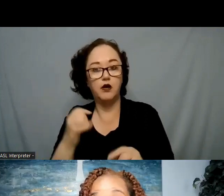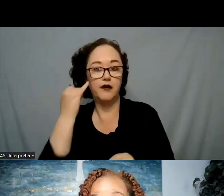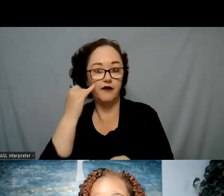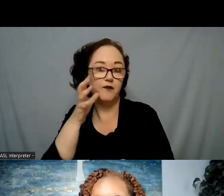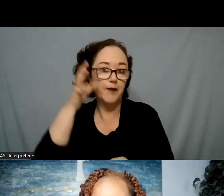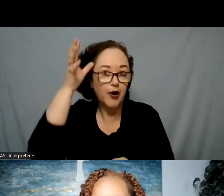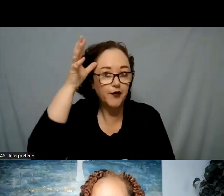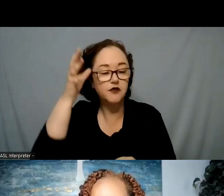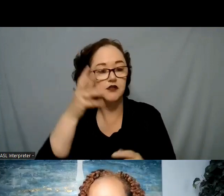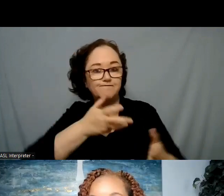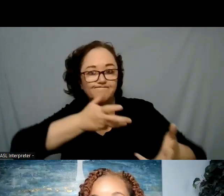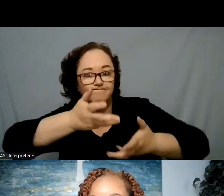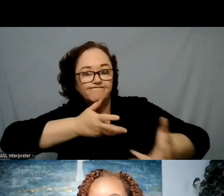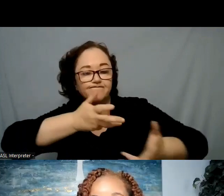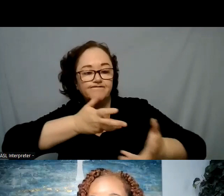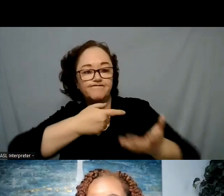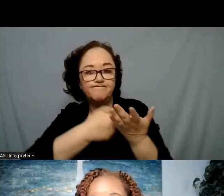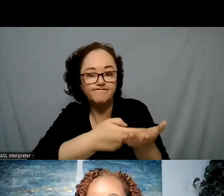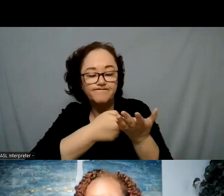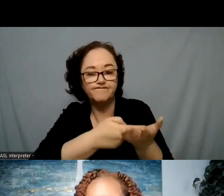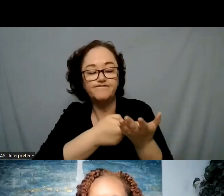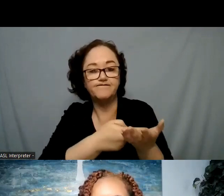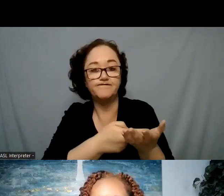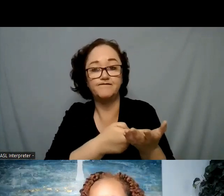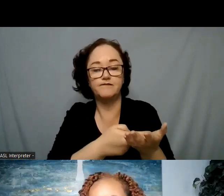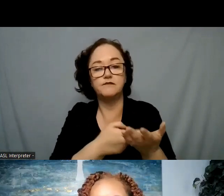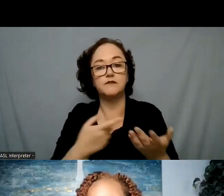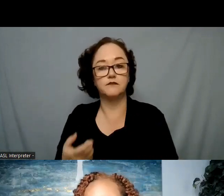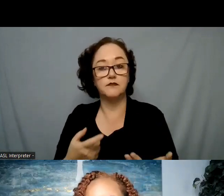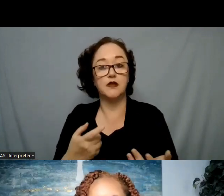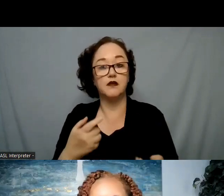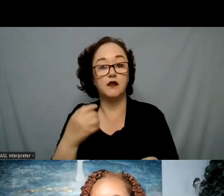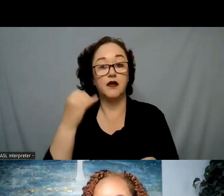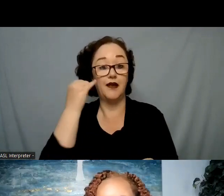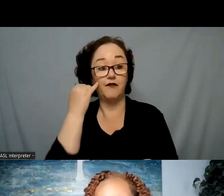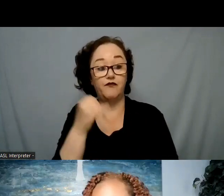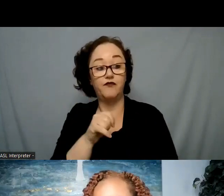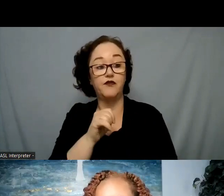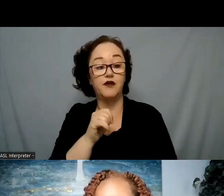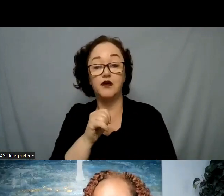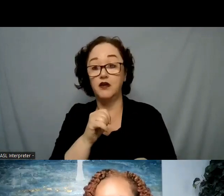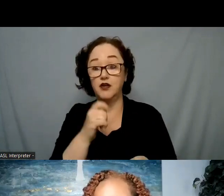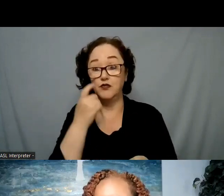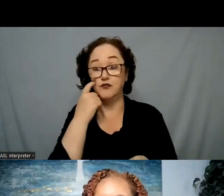it when they do something that's not appropriate when you find out that they're doing something